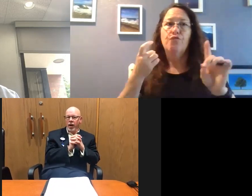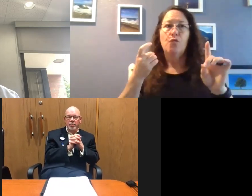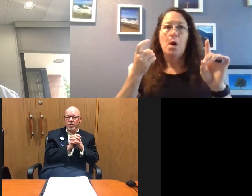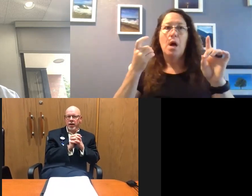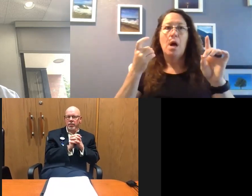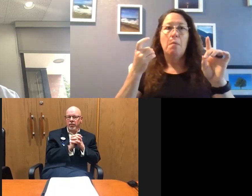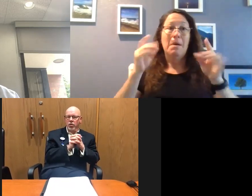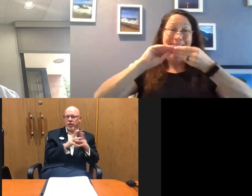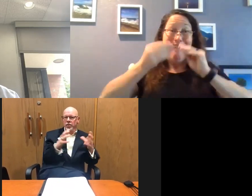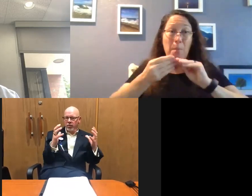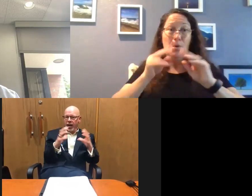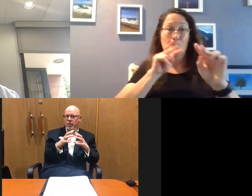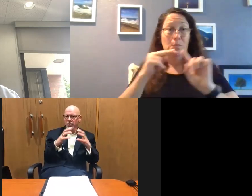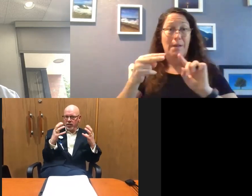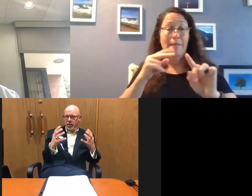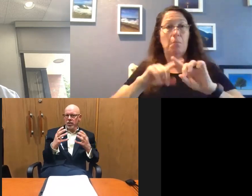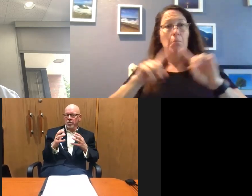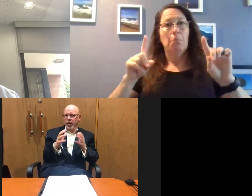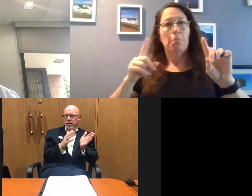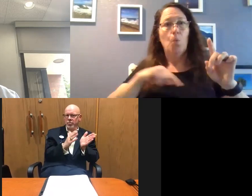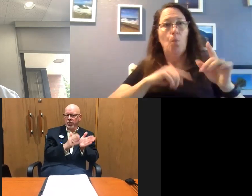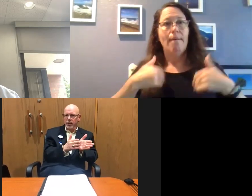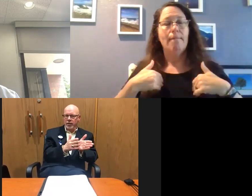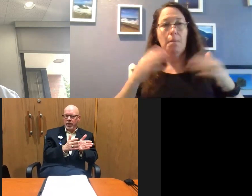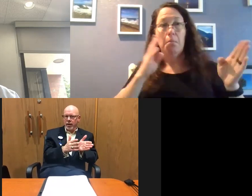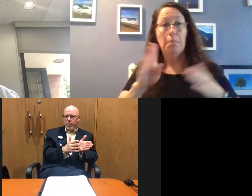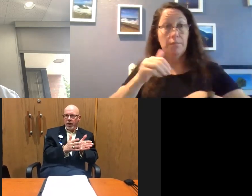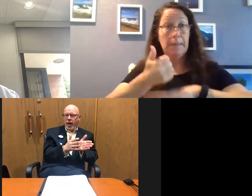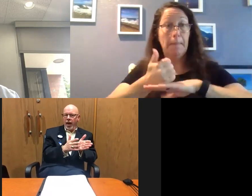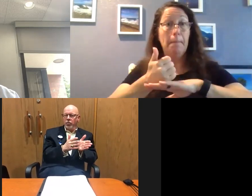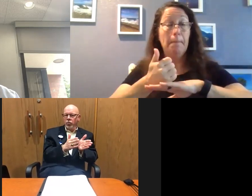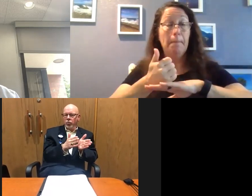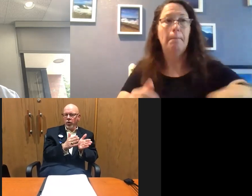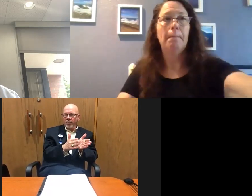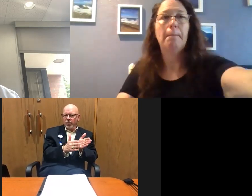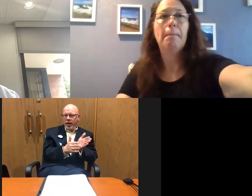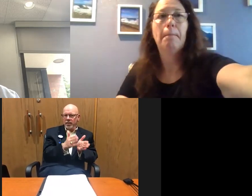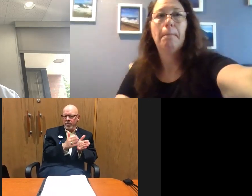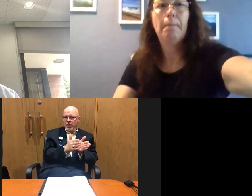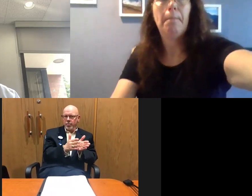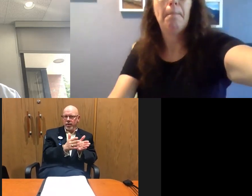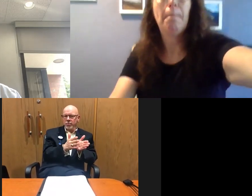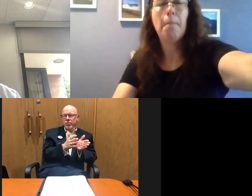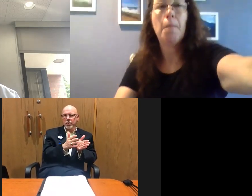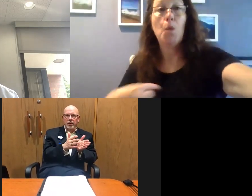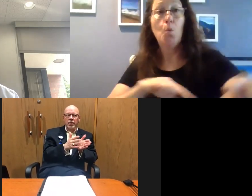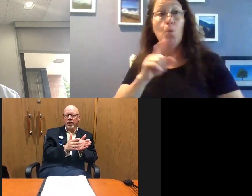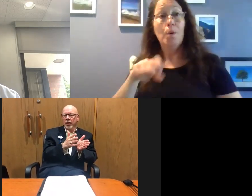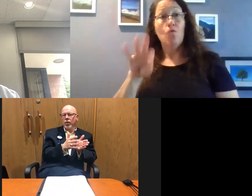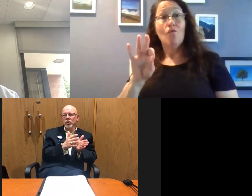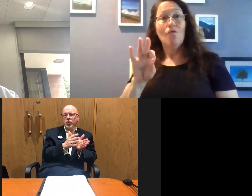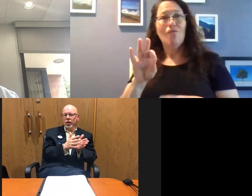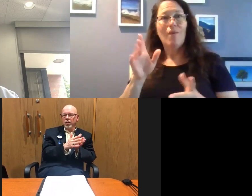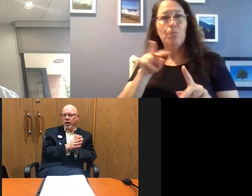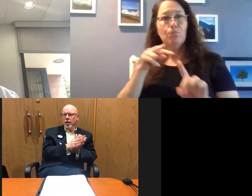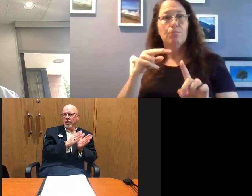pure volume perspective of COVID. So we've got those contingency plans in place and we'd have to find some type of look at